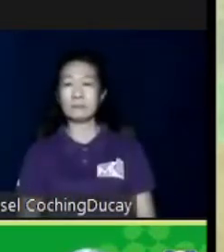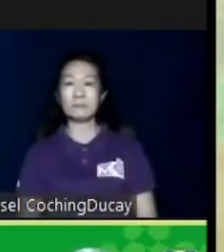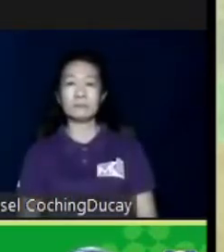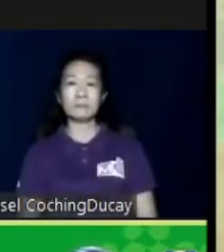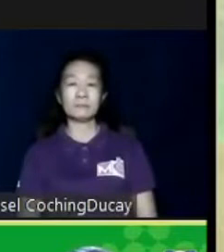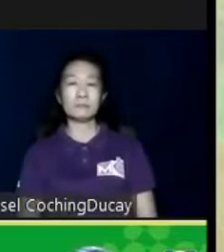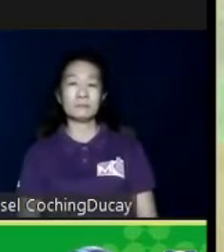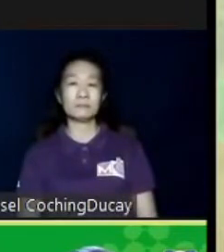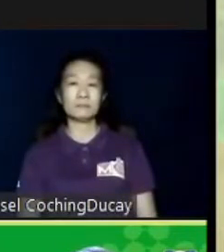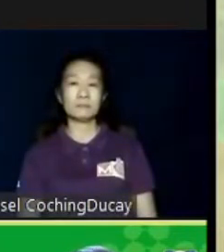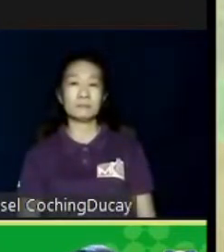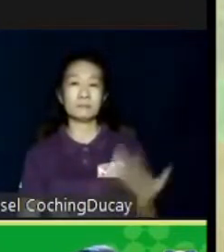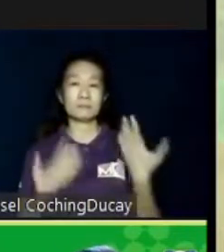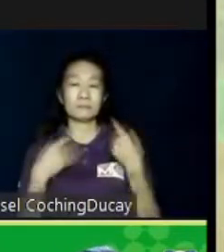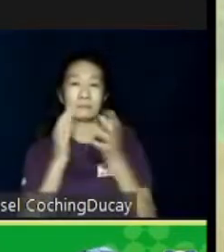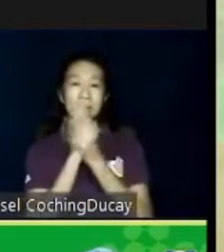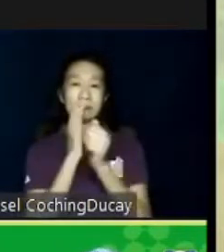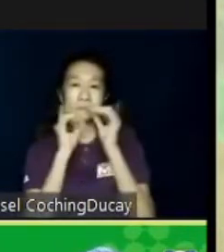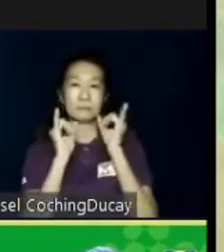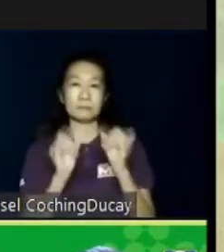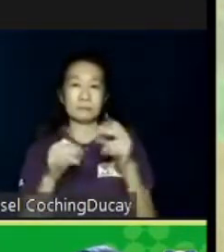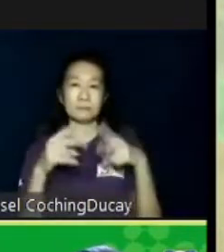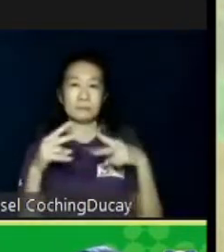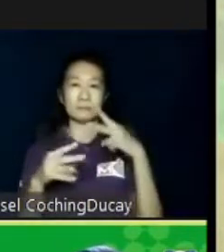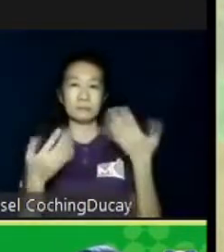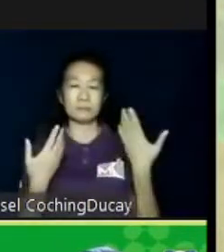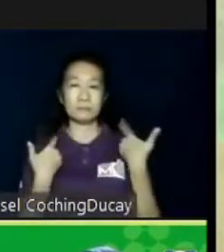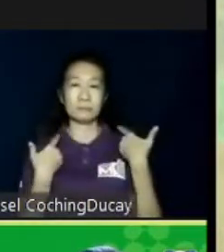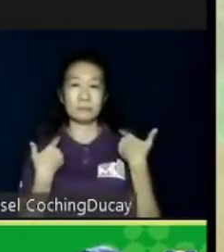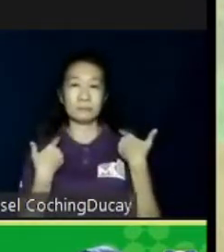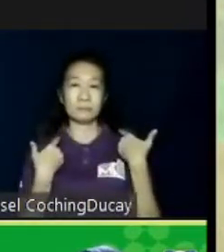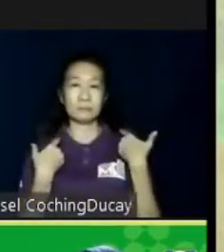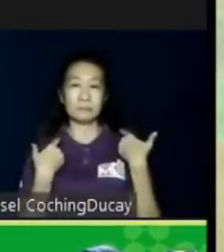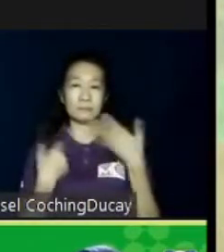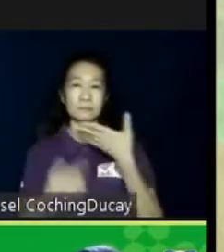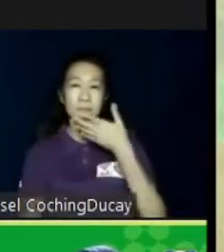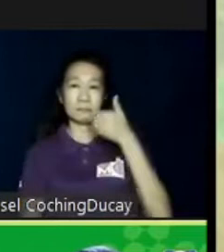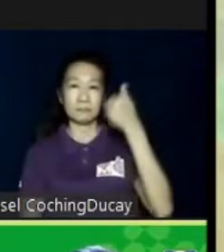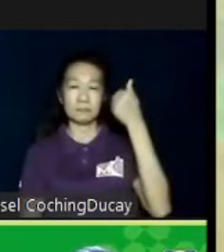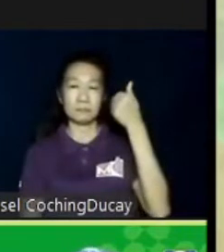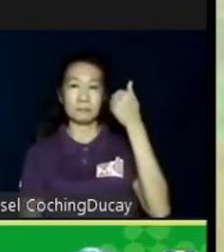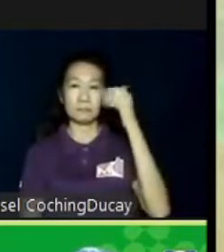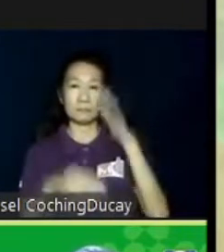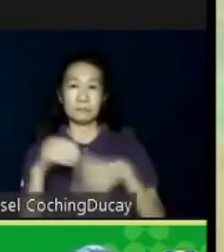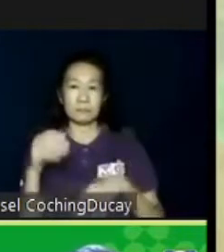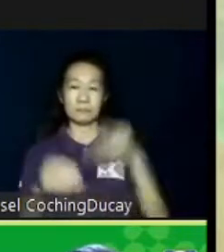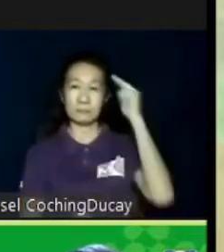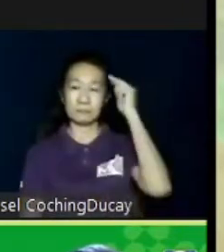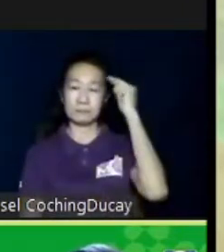skills that individuals with autism have which are better than neurotypical